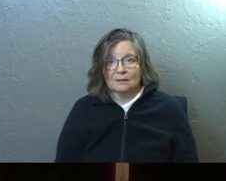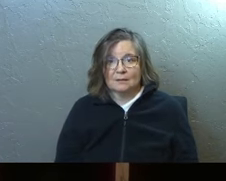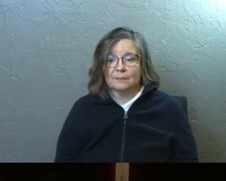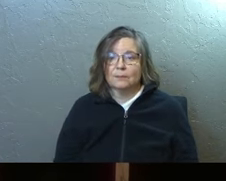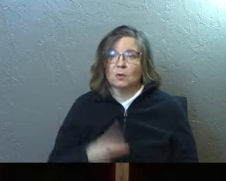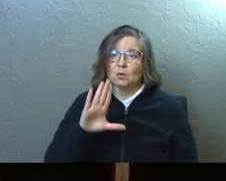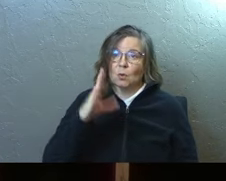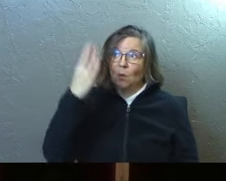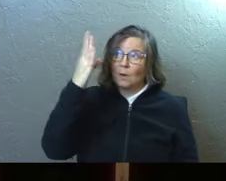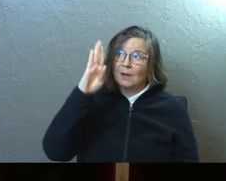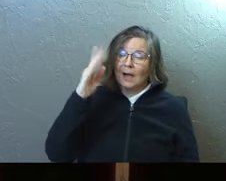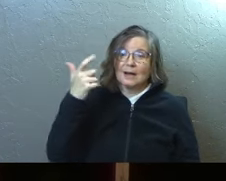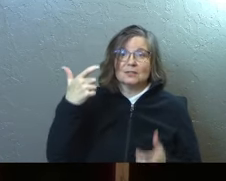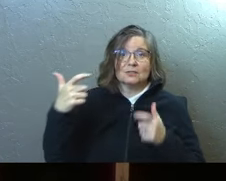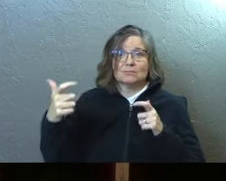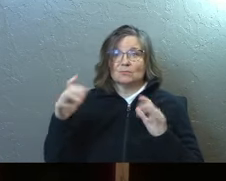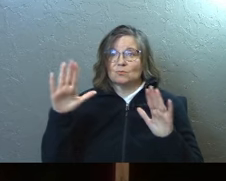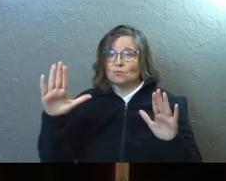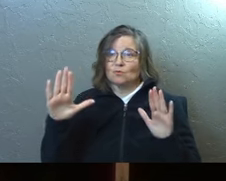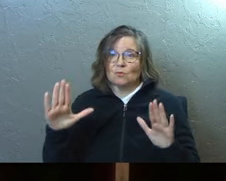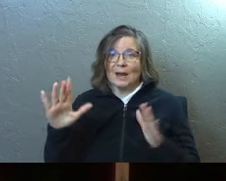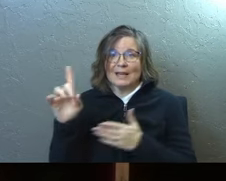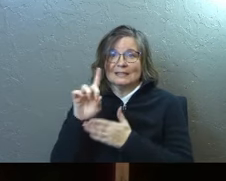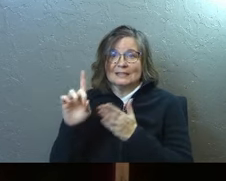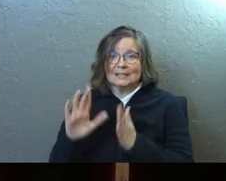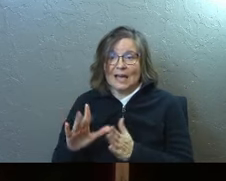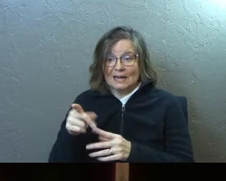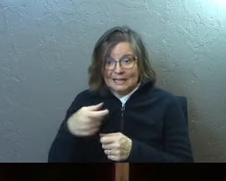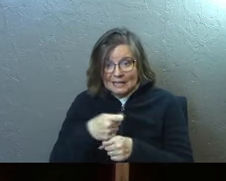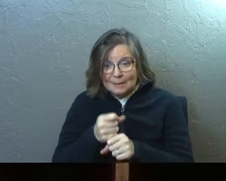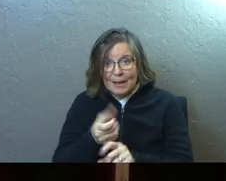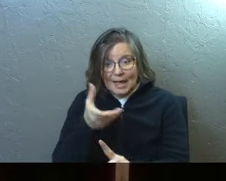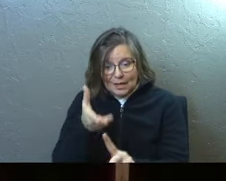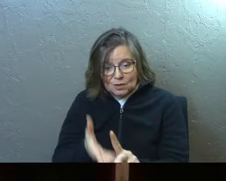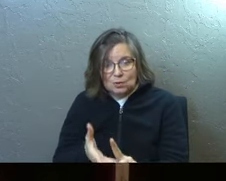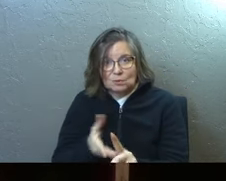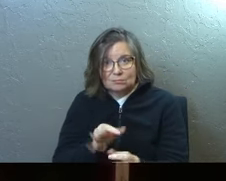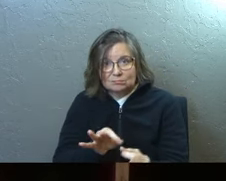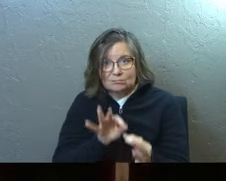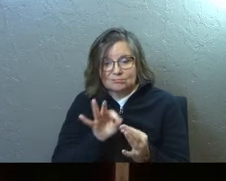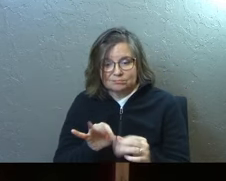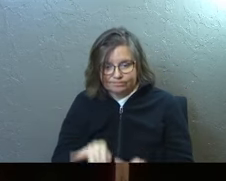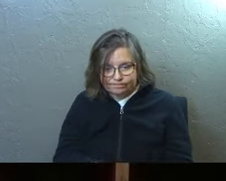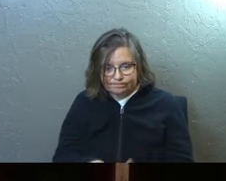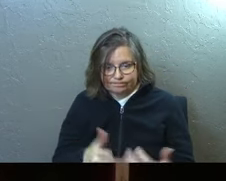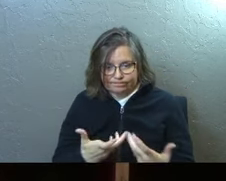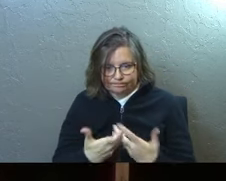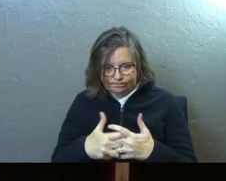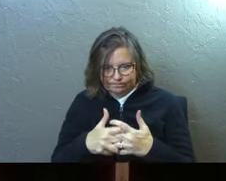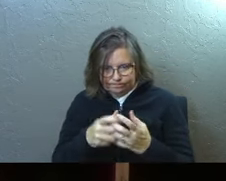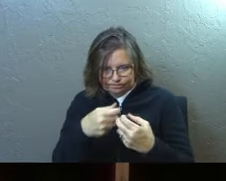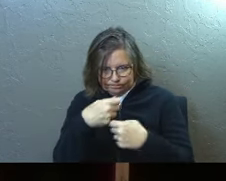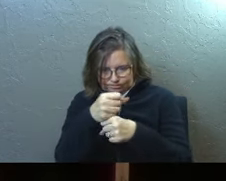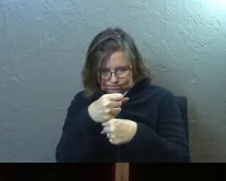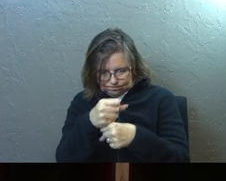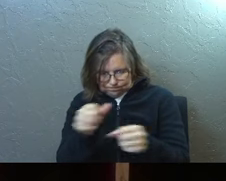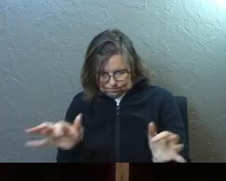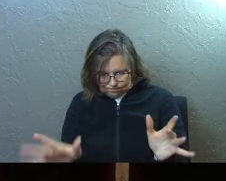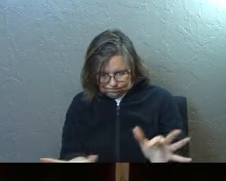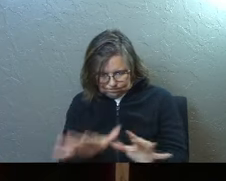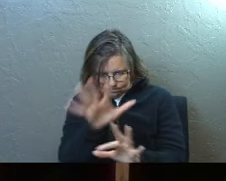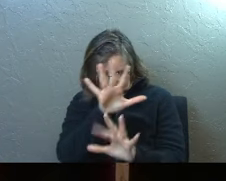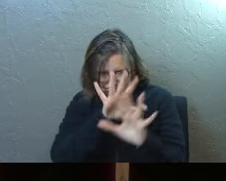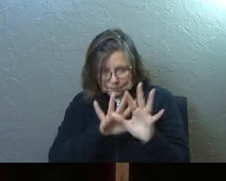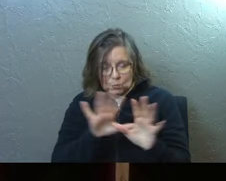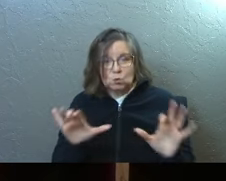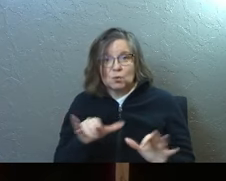Your God is a great designer. And he made you well from the ground up. He built you to be able to do